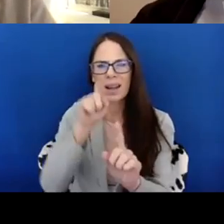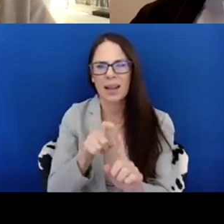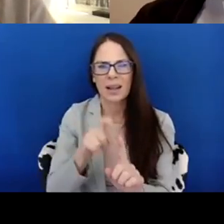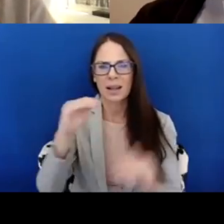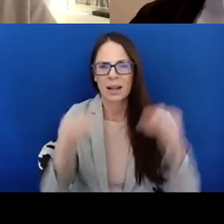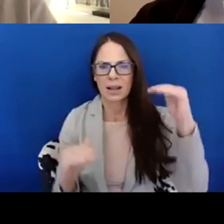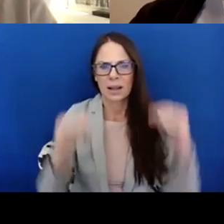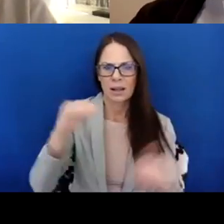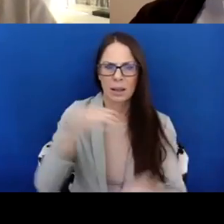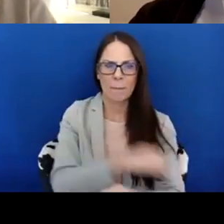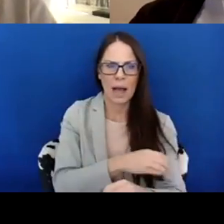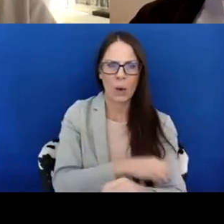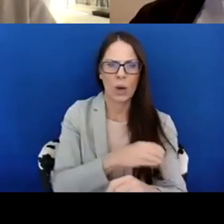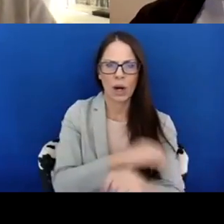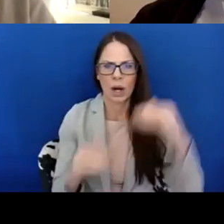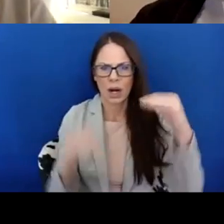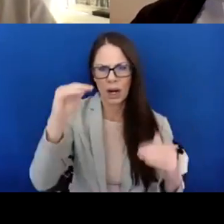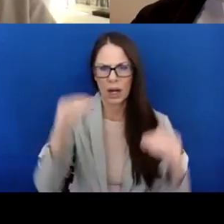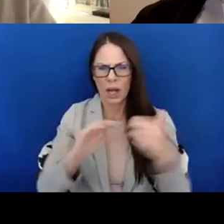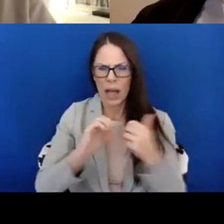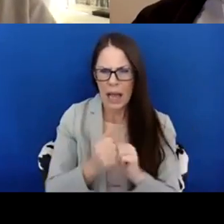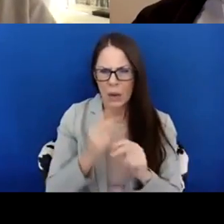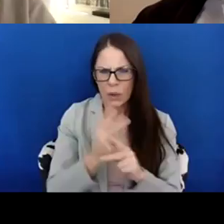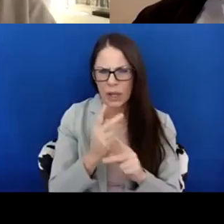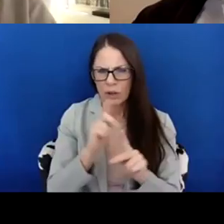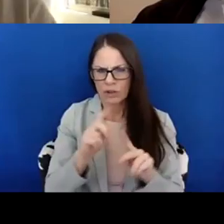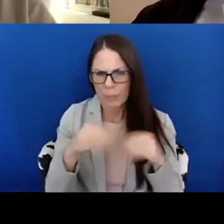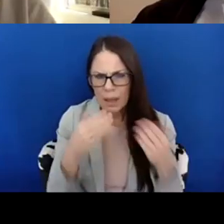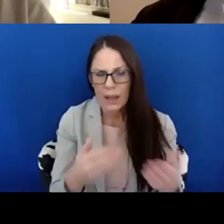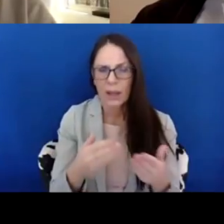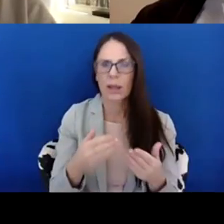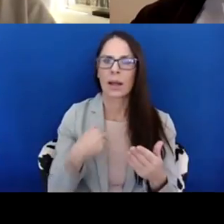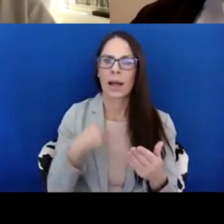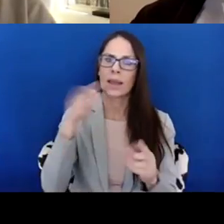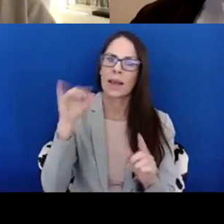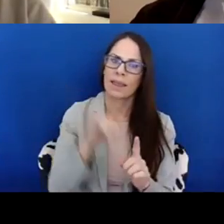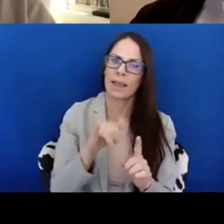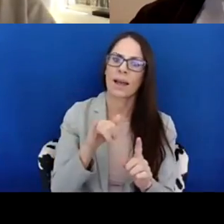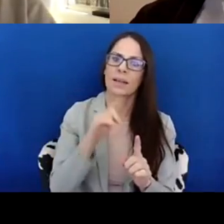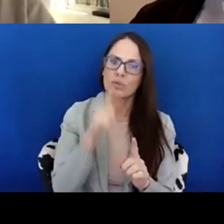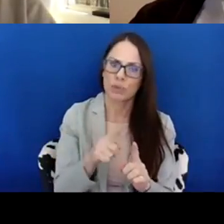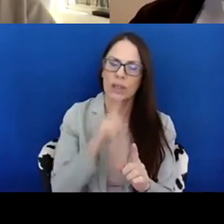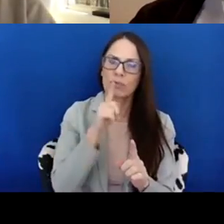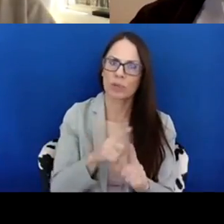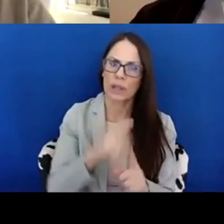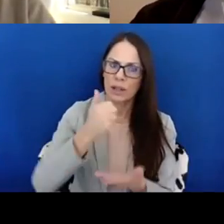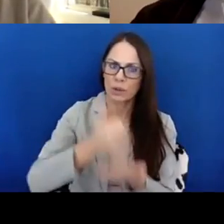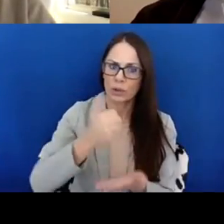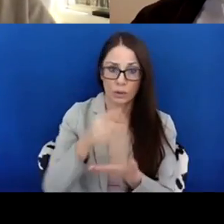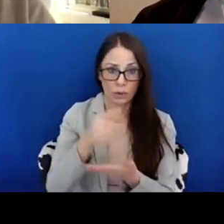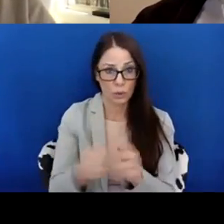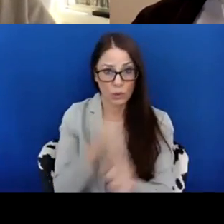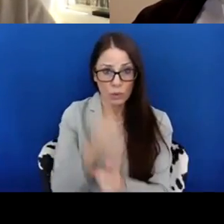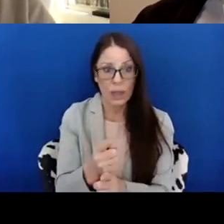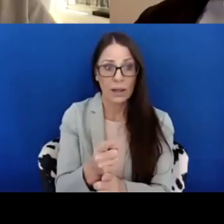delivered is, uh, really, really useful. And I think you are absolutely right. You can have an institution of